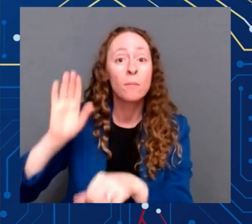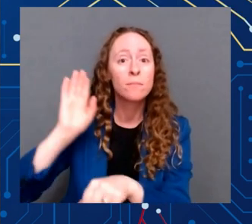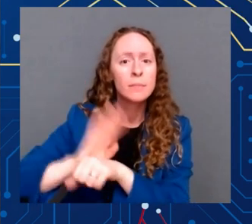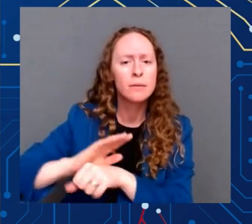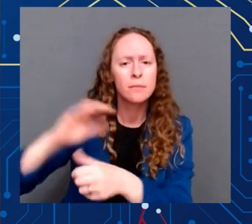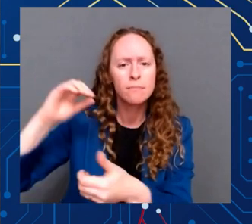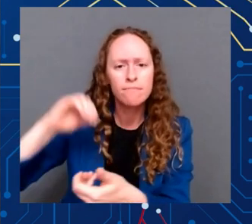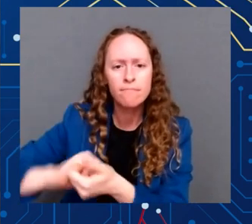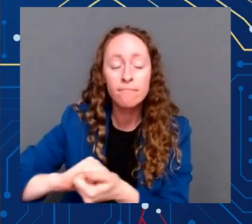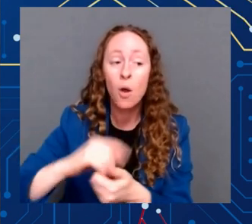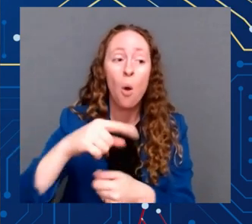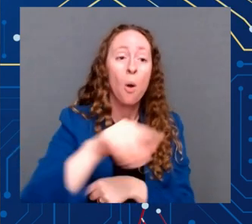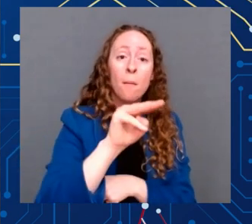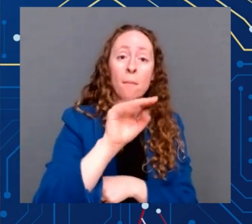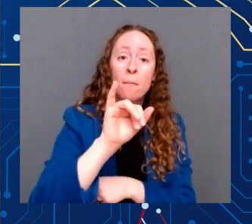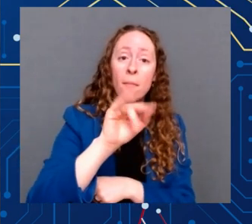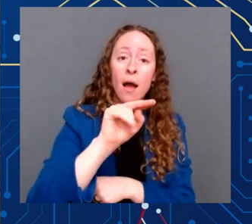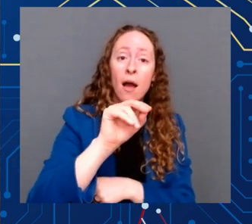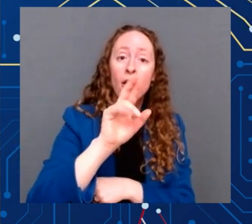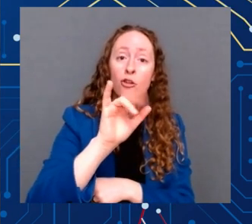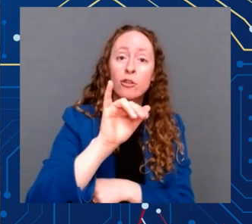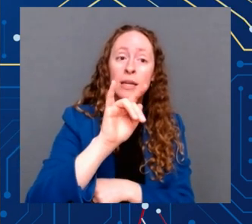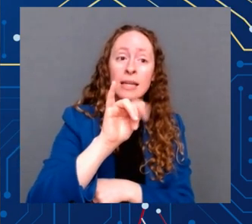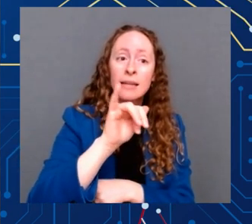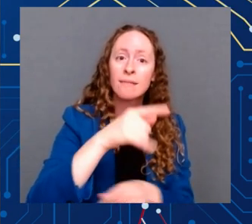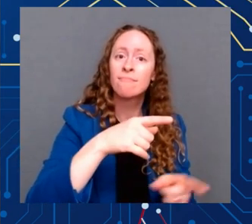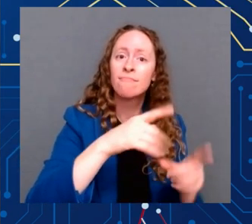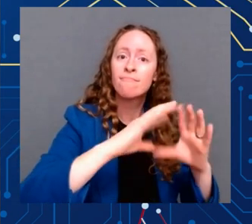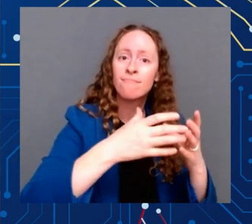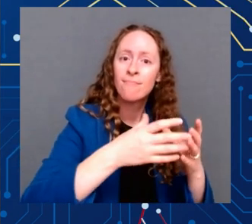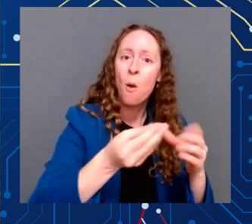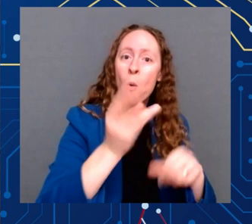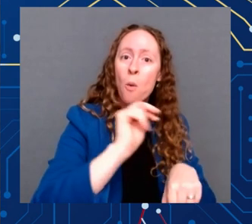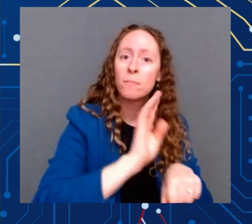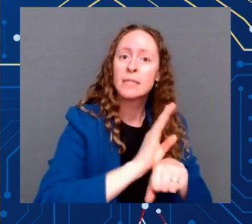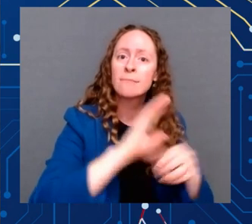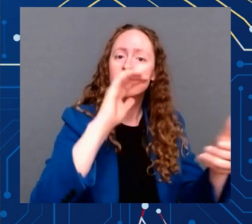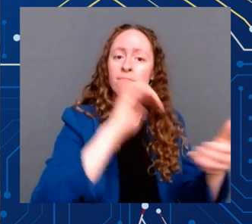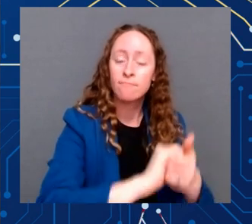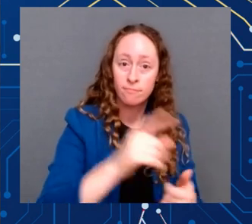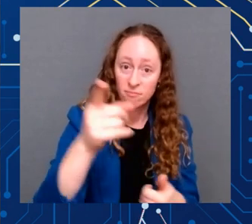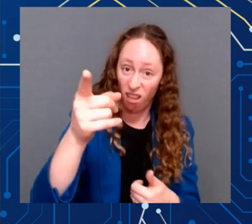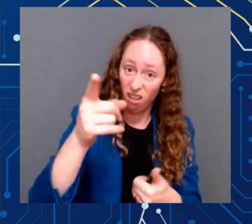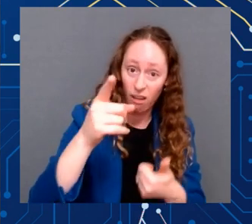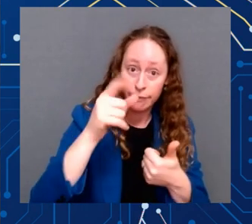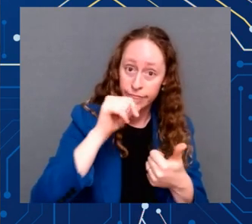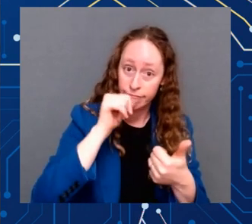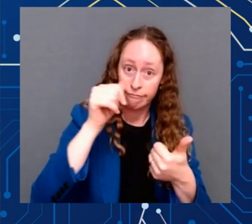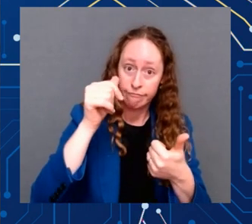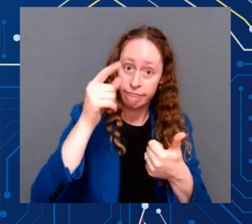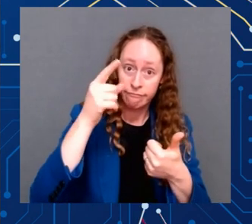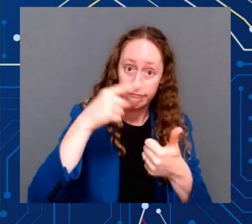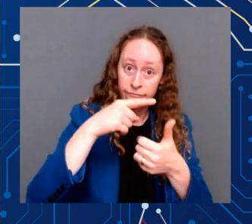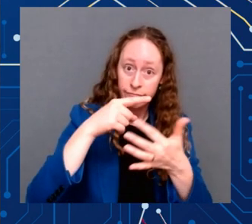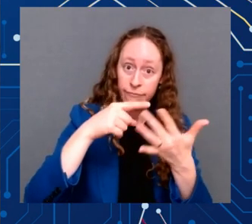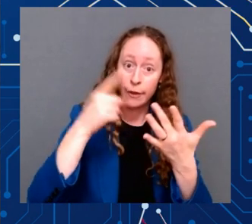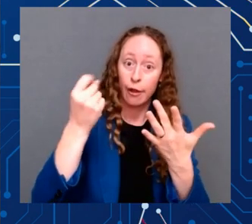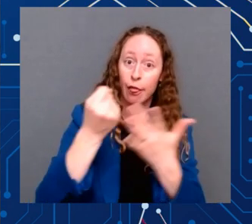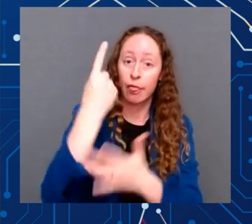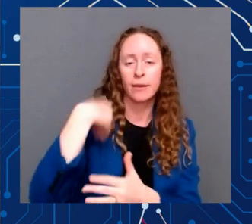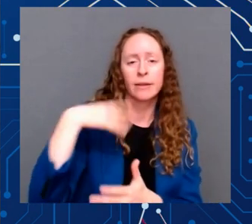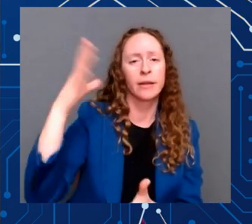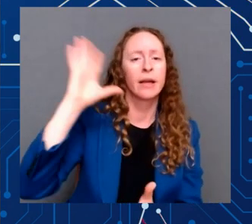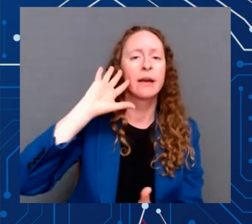funding if companies don't meet these commitments required by the bill. This includes requirements that companies building these semiconductor facilities pay